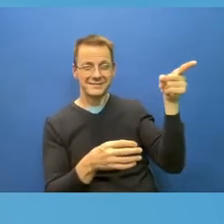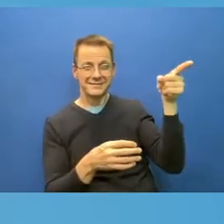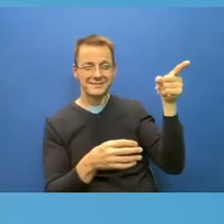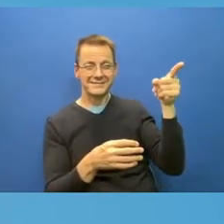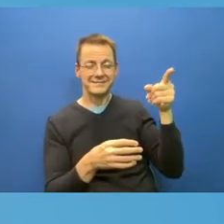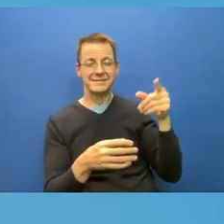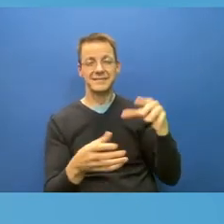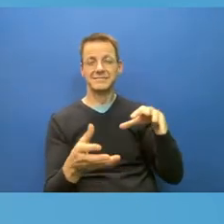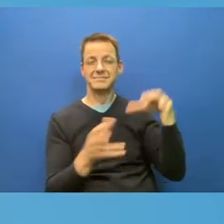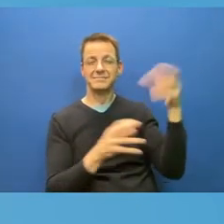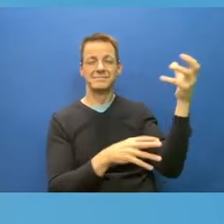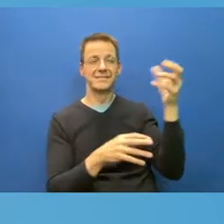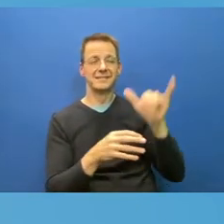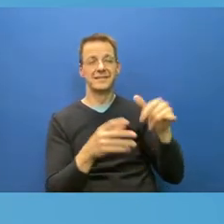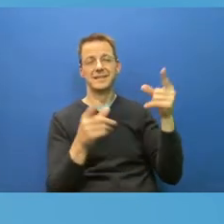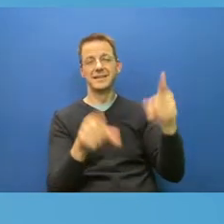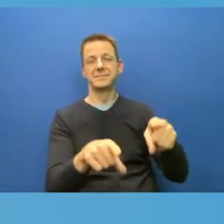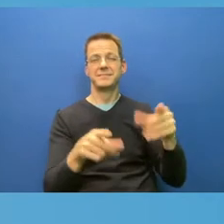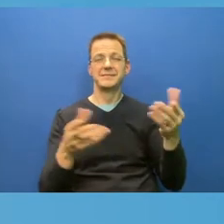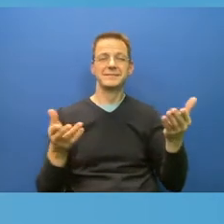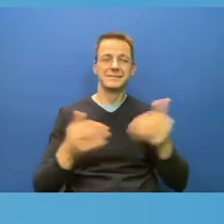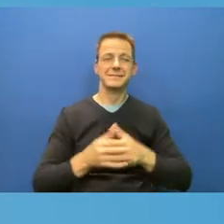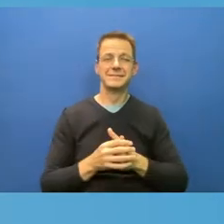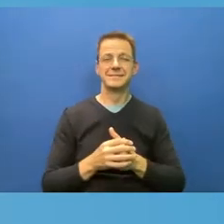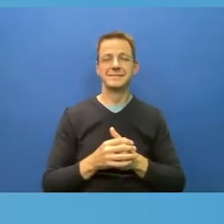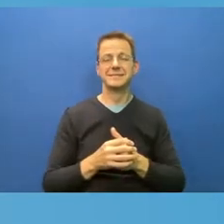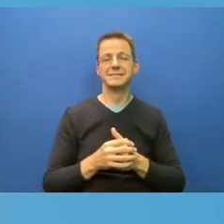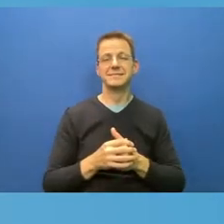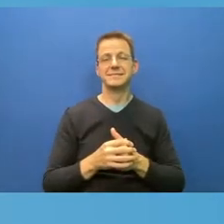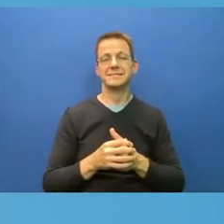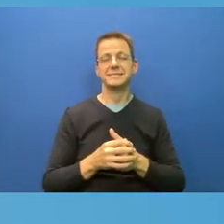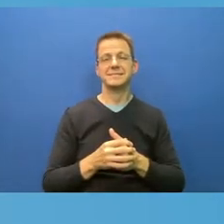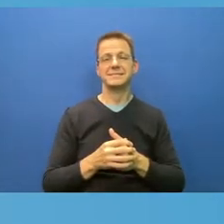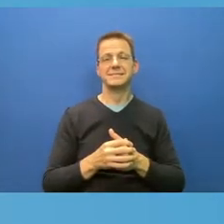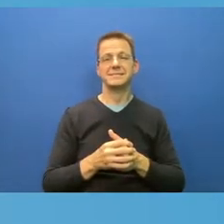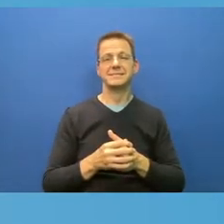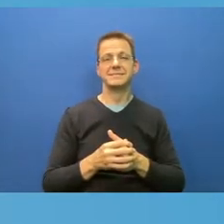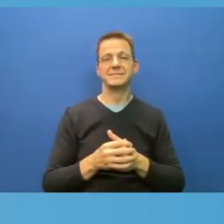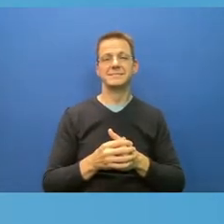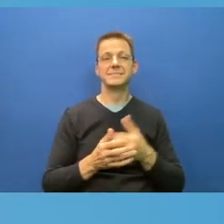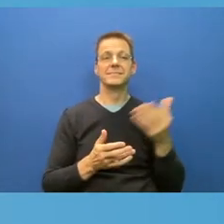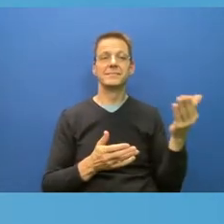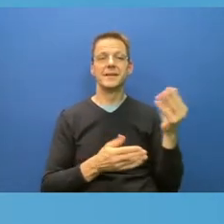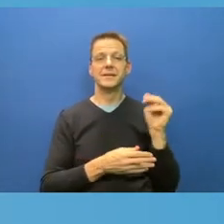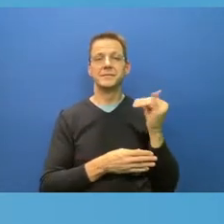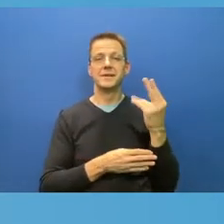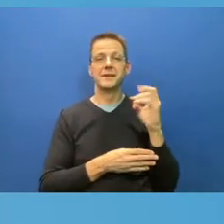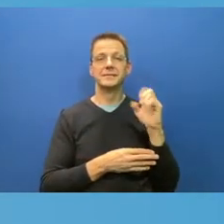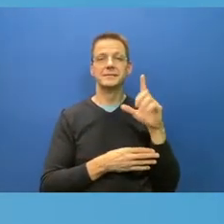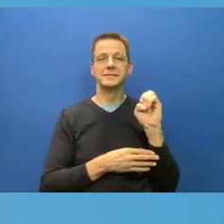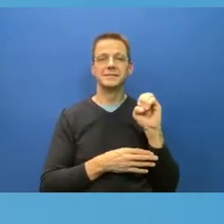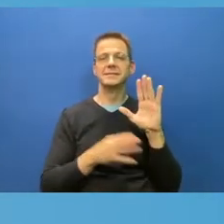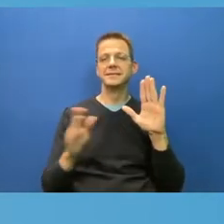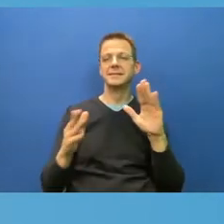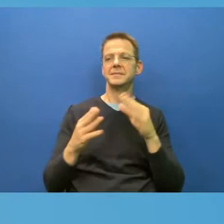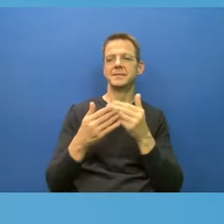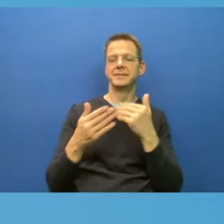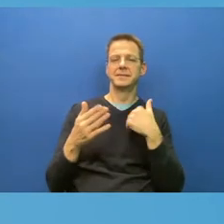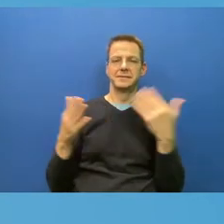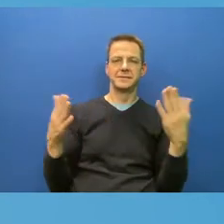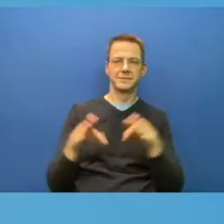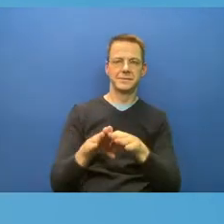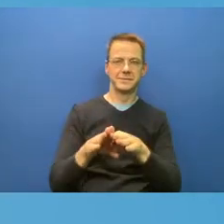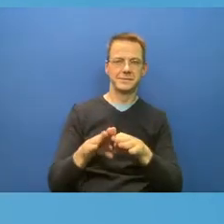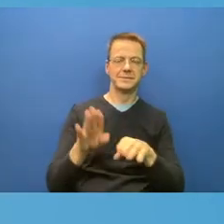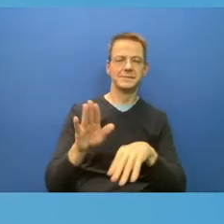Before we say goodbye for our time today, obviously, our focus has been on the fifth wave, preventing it, because I really